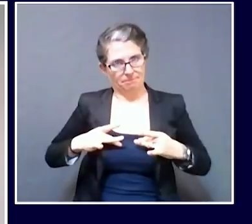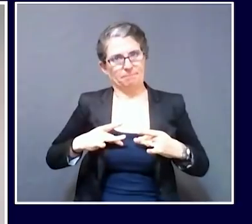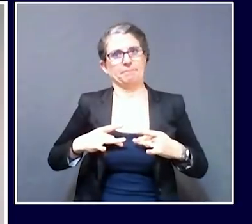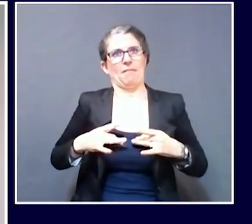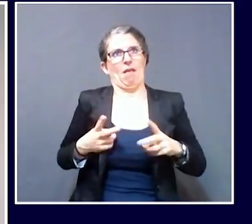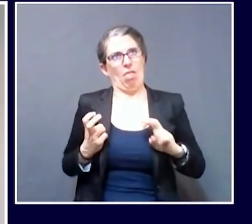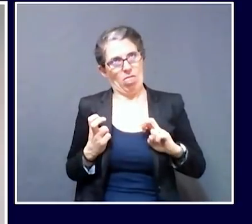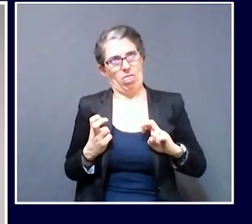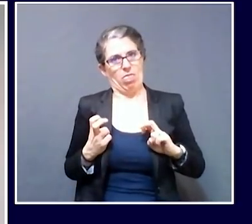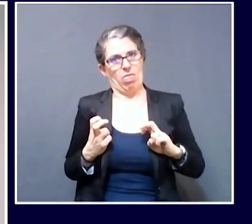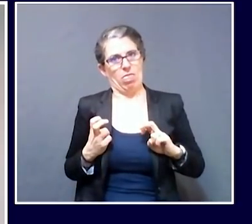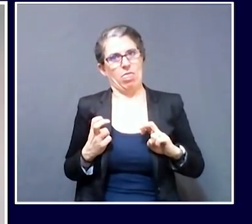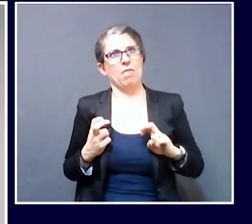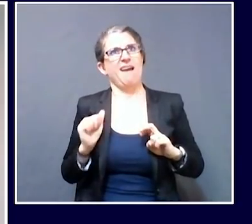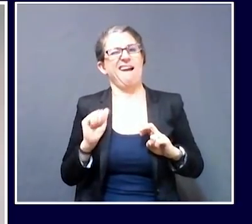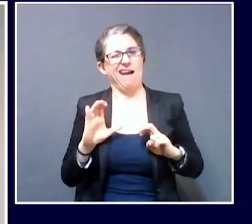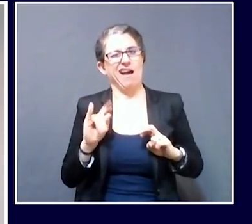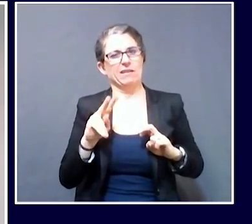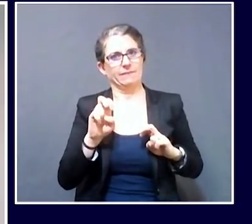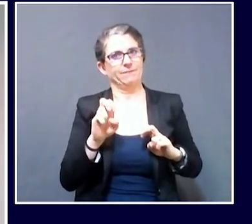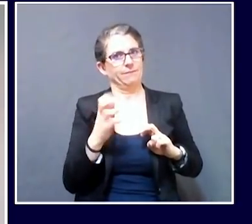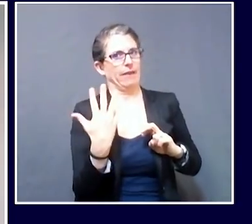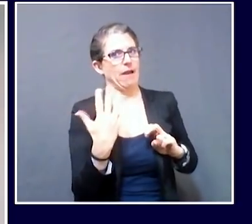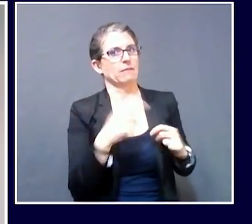confirm that, Steve. I won't rely on my